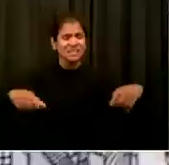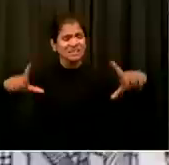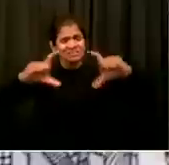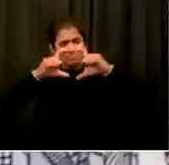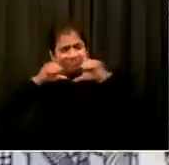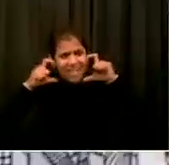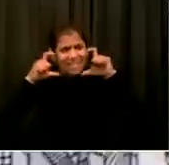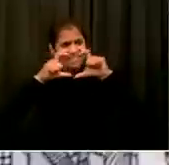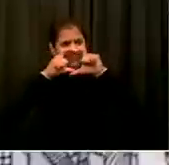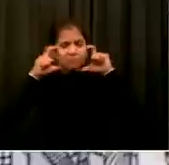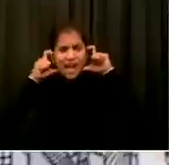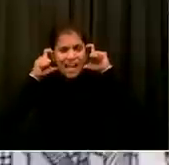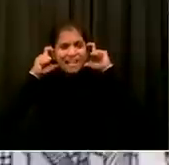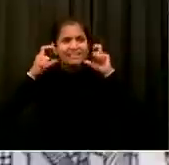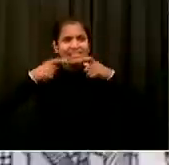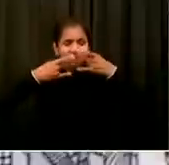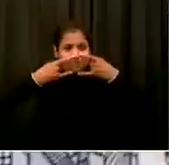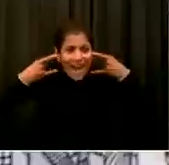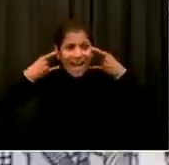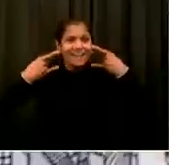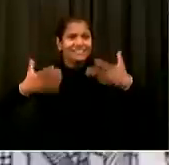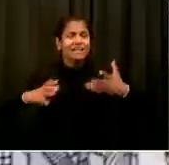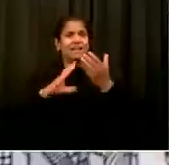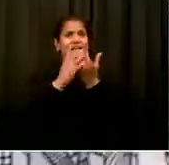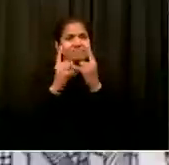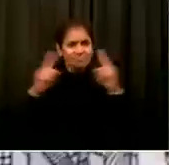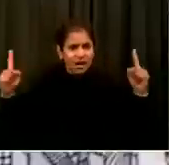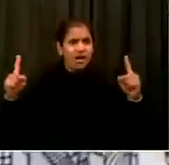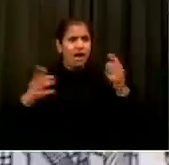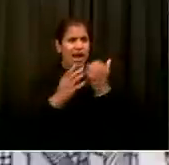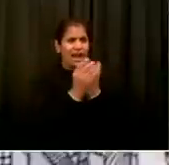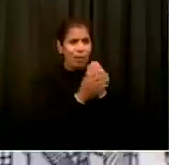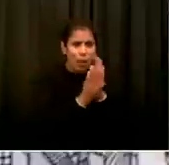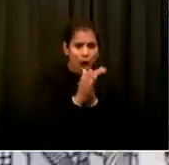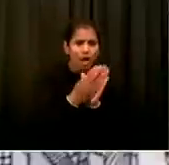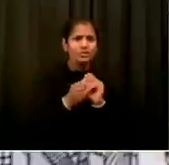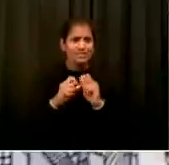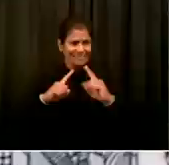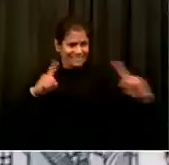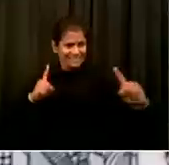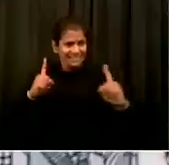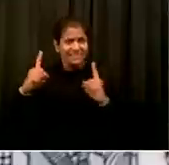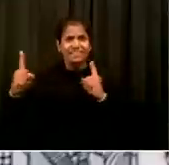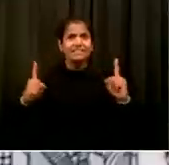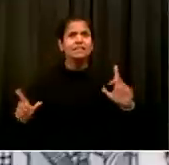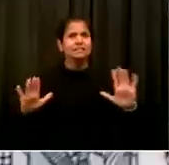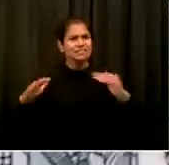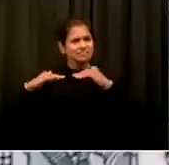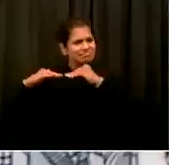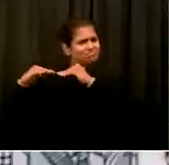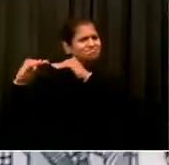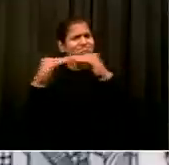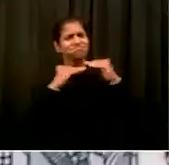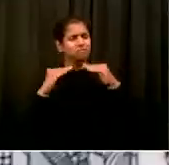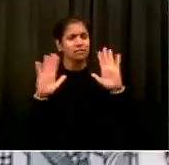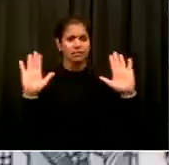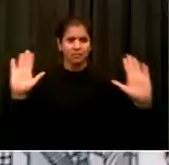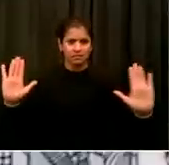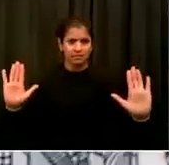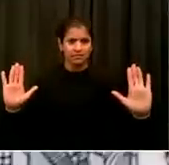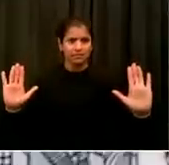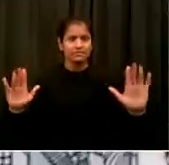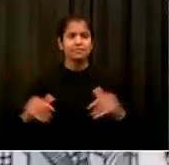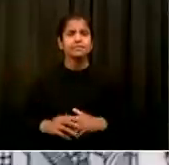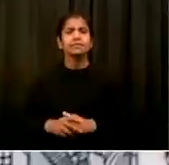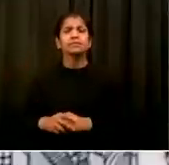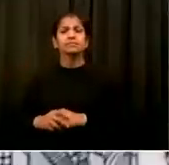need to stop a second wave, testing to then drive back the disease further in this city to go even further than we've ever gone before, reducing